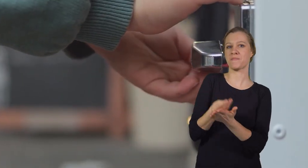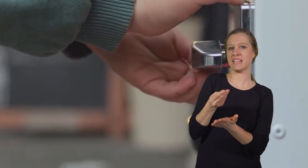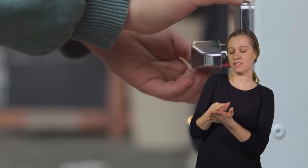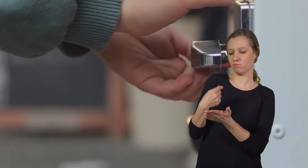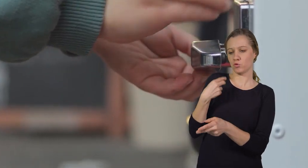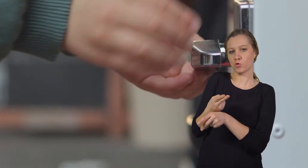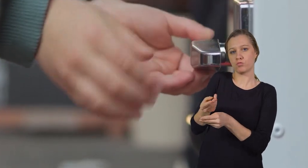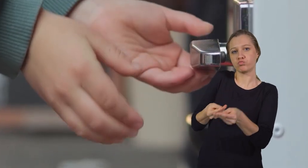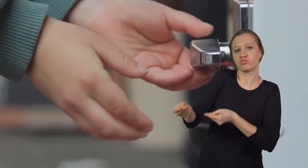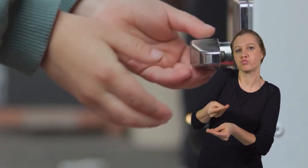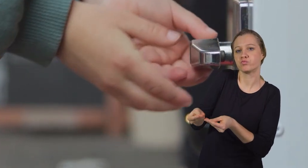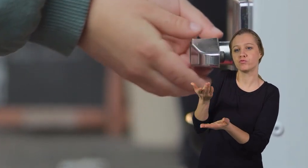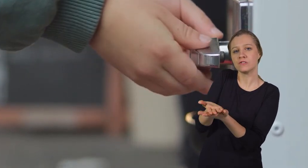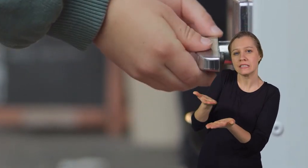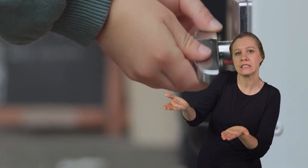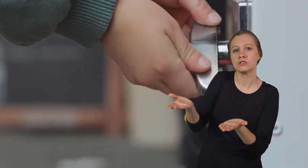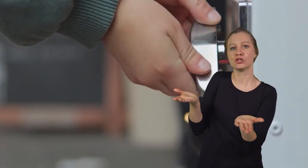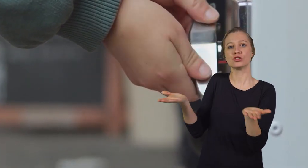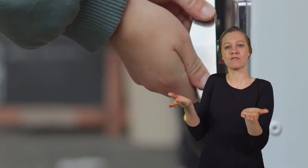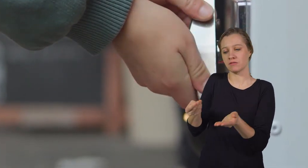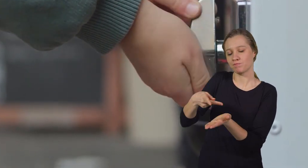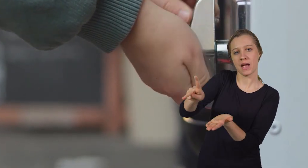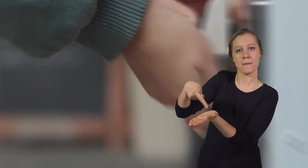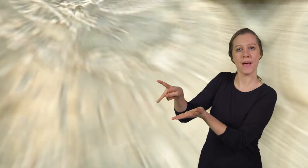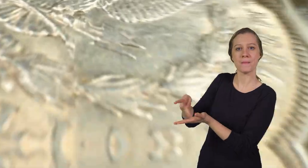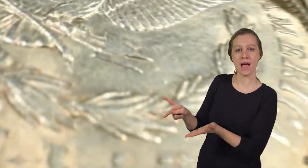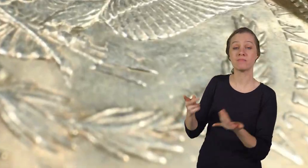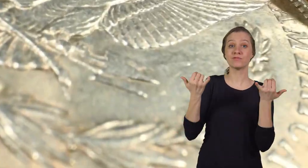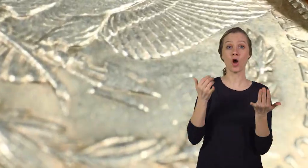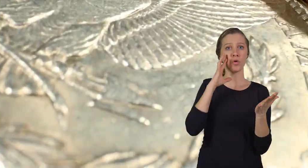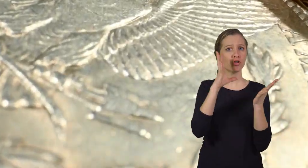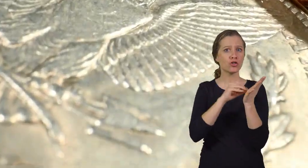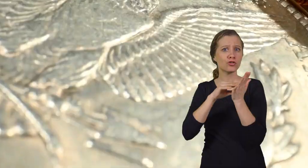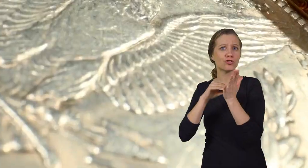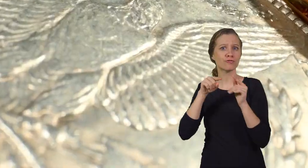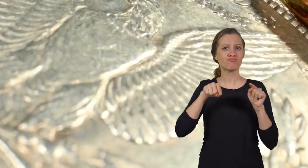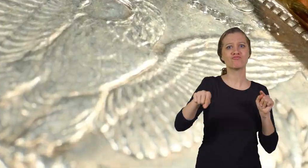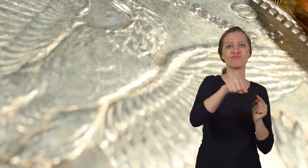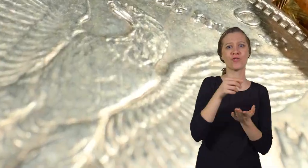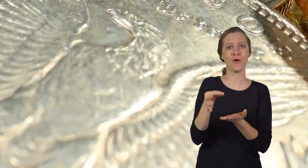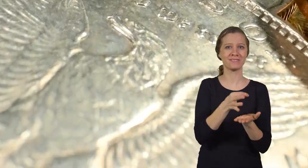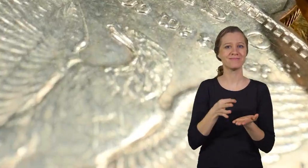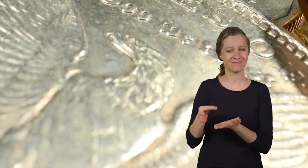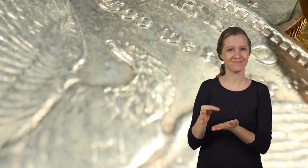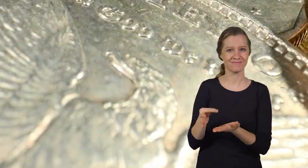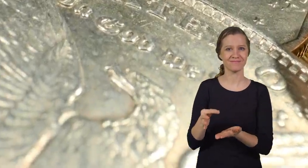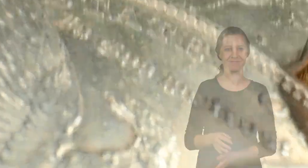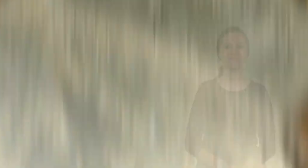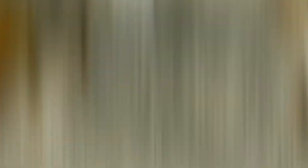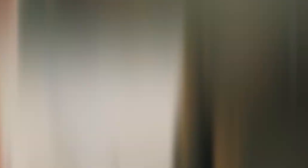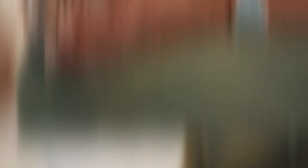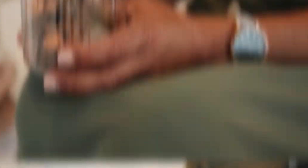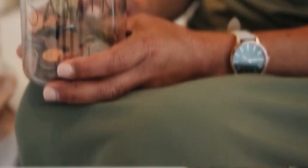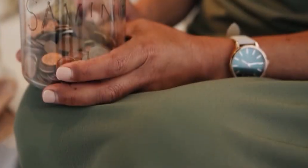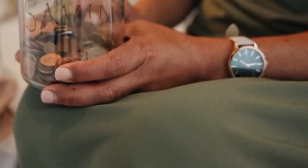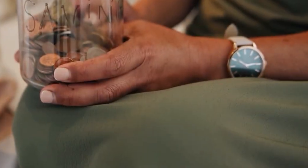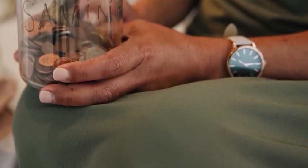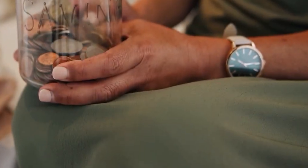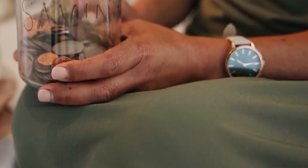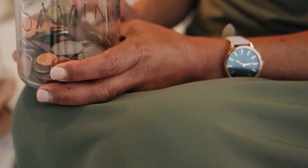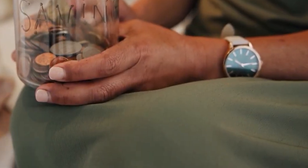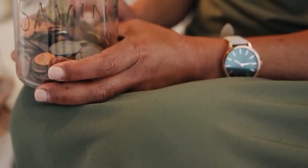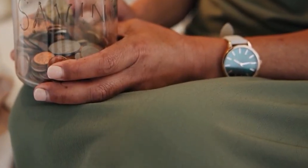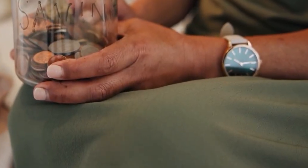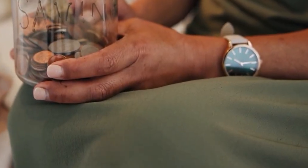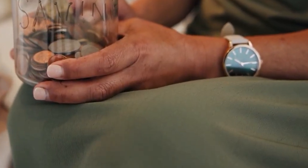a part of the money that we use to pay for goods or services. And today, we are going to learn more about them. Before